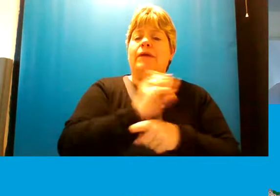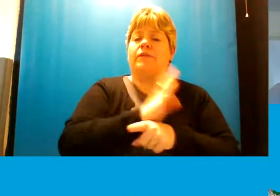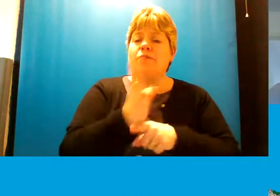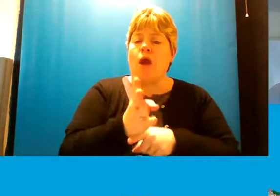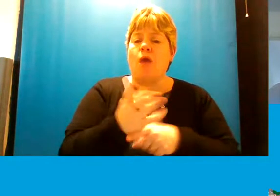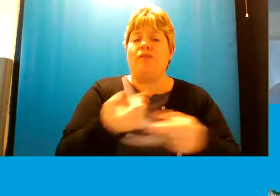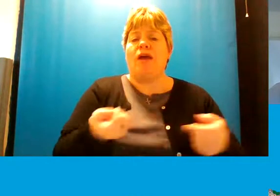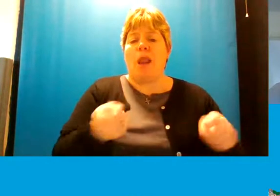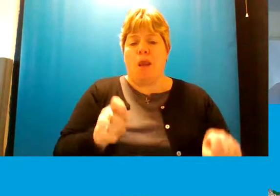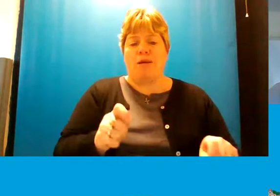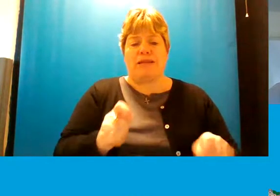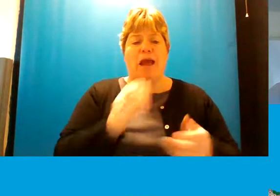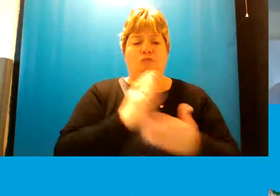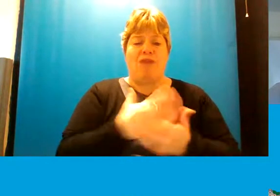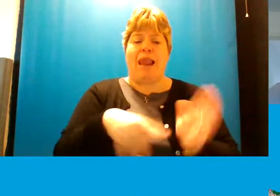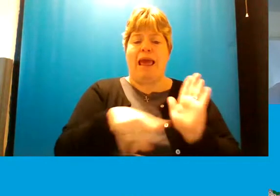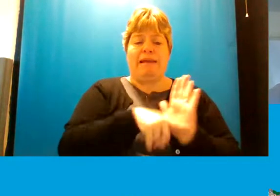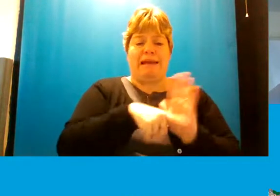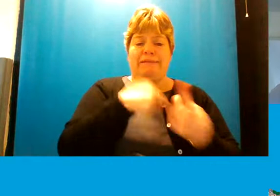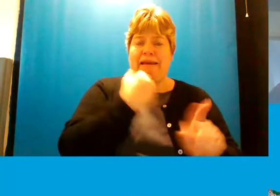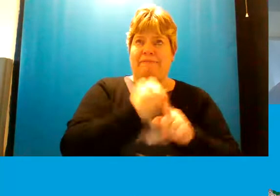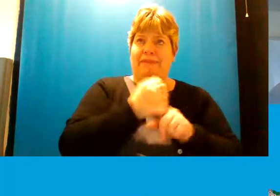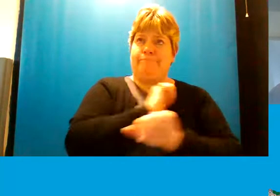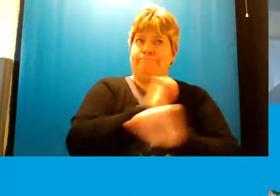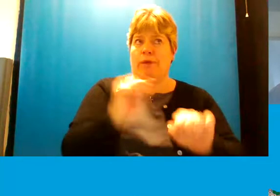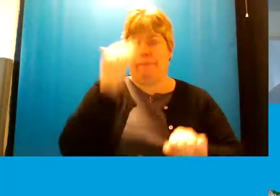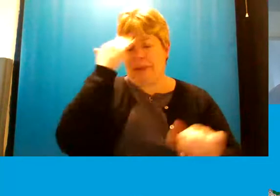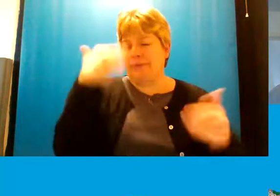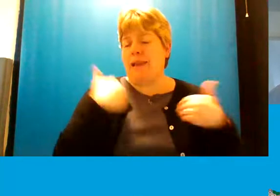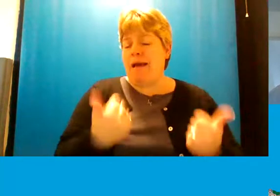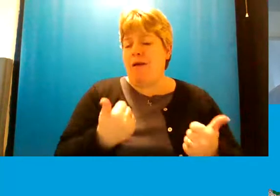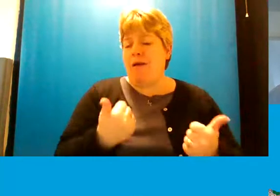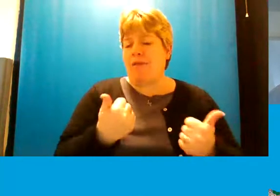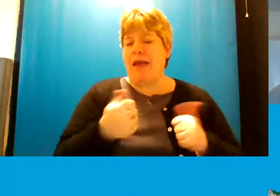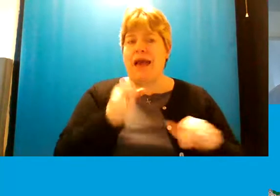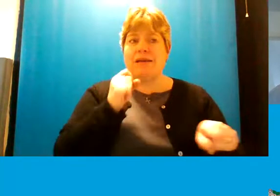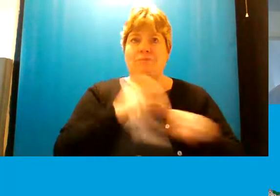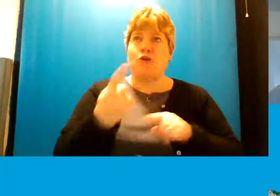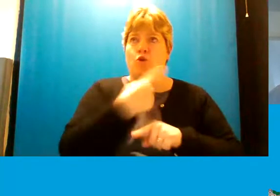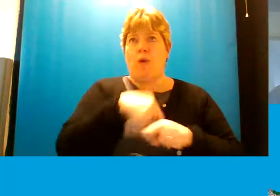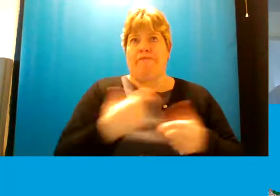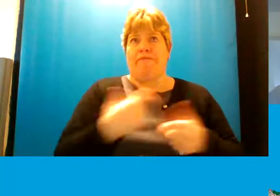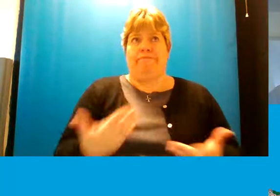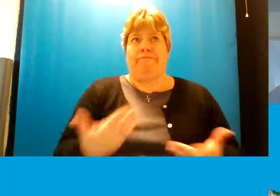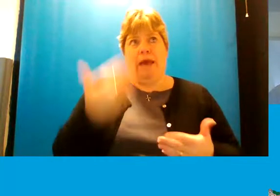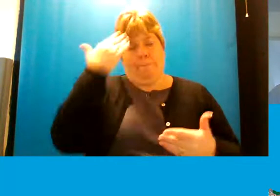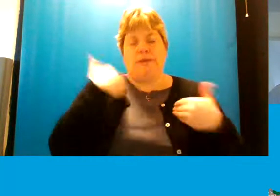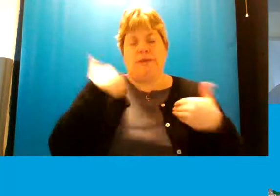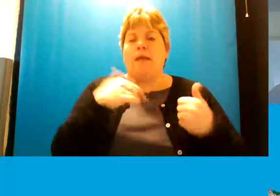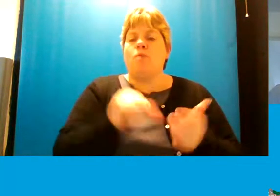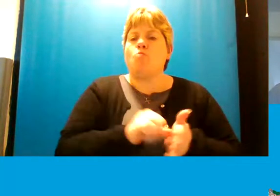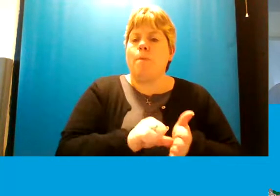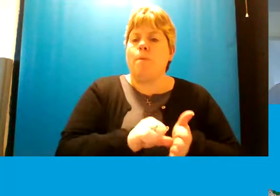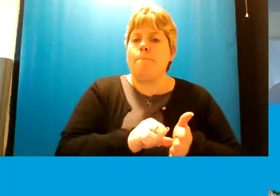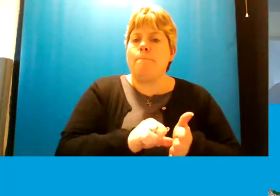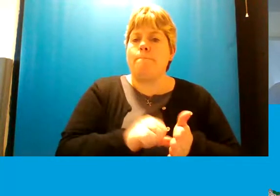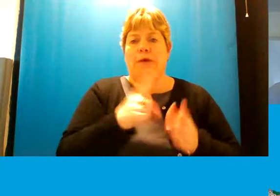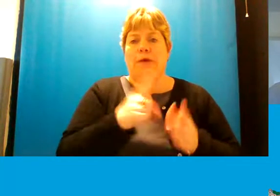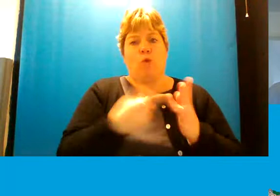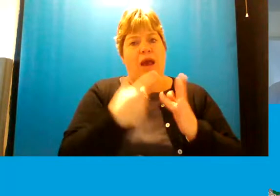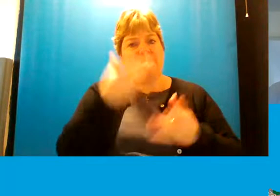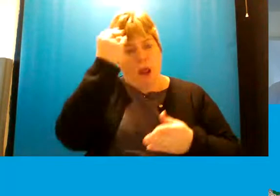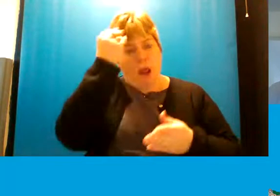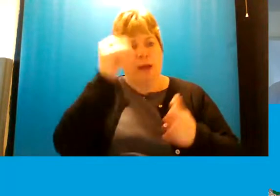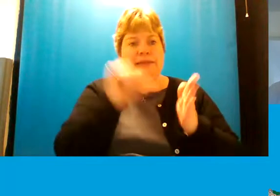which has had a real negative effect on people's mental health and especially those with existing mental health issues and people with a learning disability